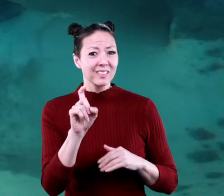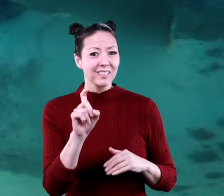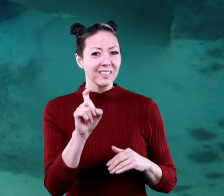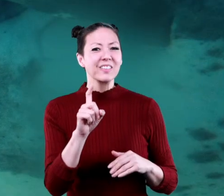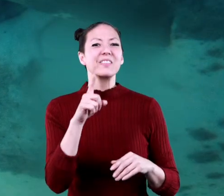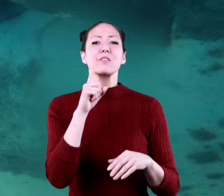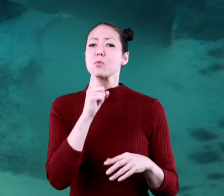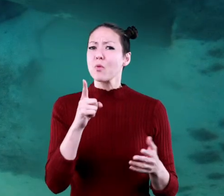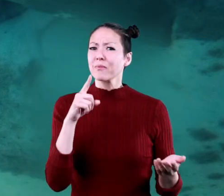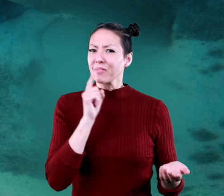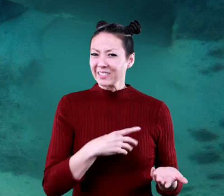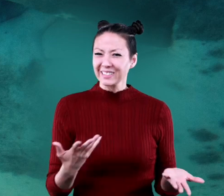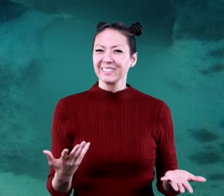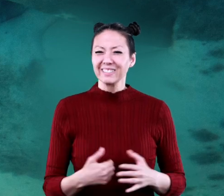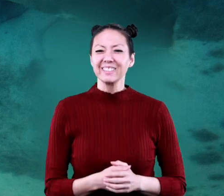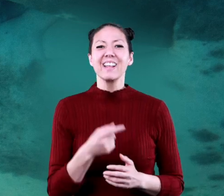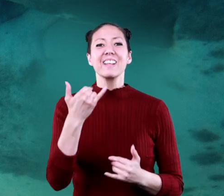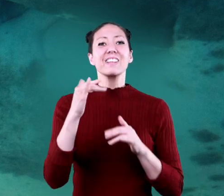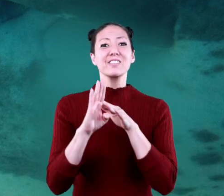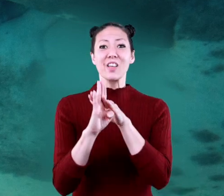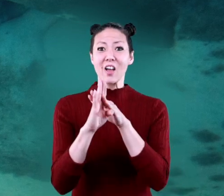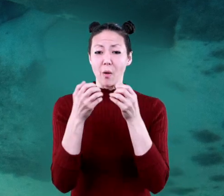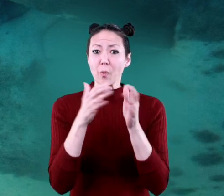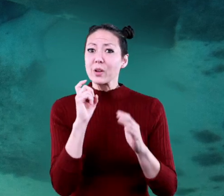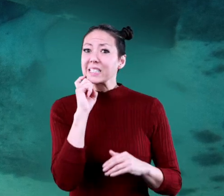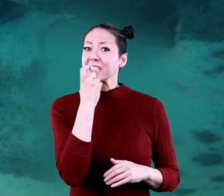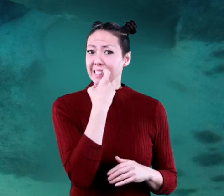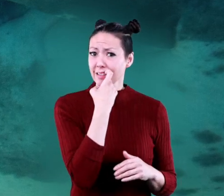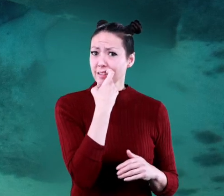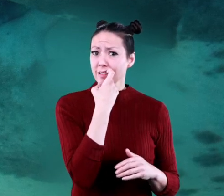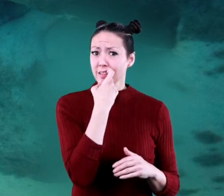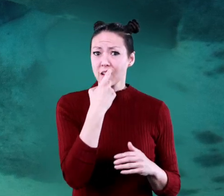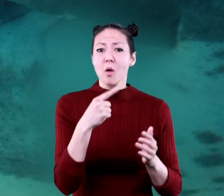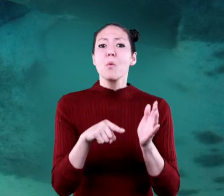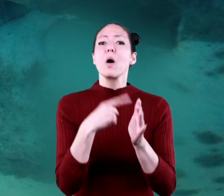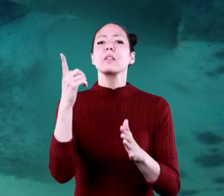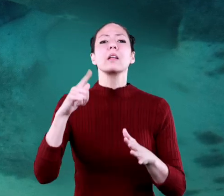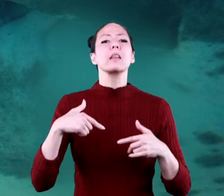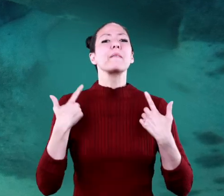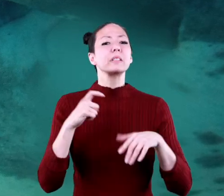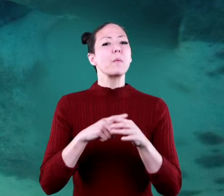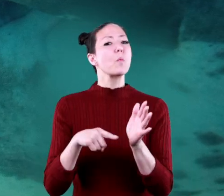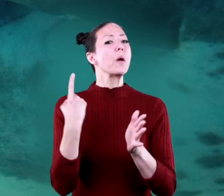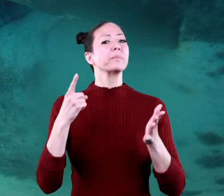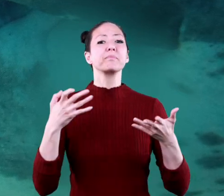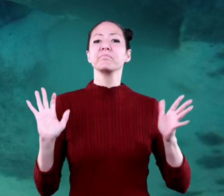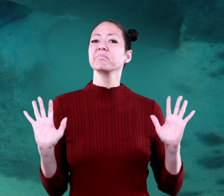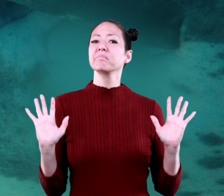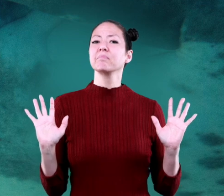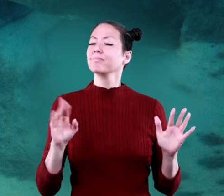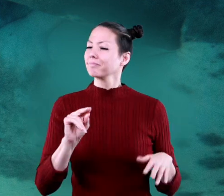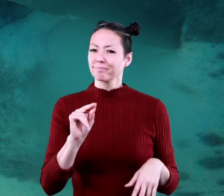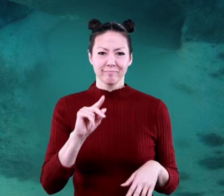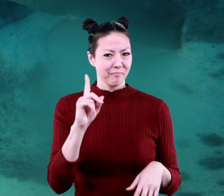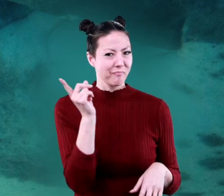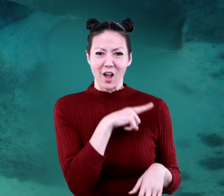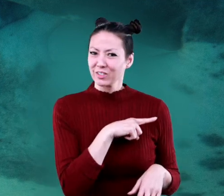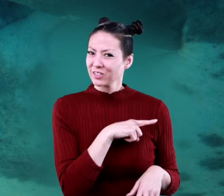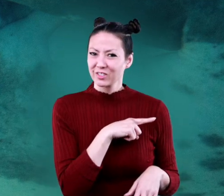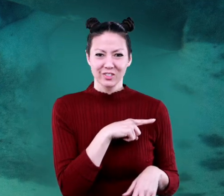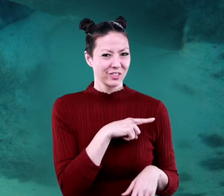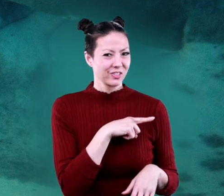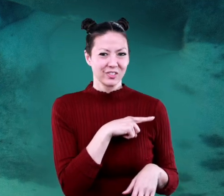True or false? Sharks lose teeth only once their entire lives. False.